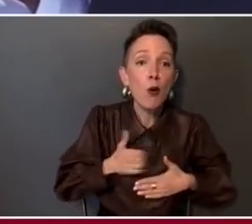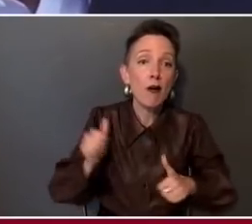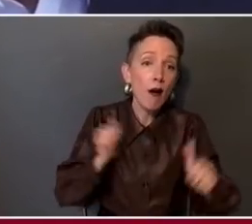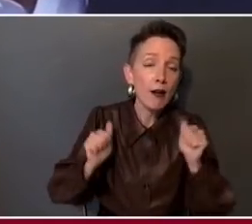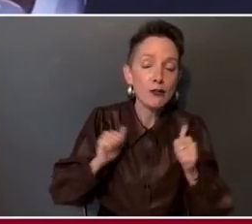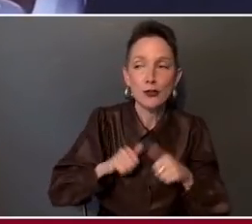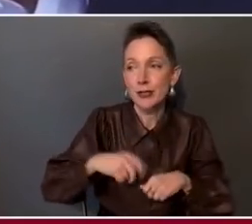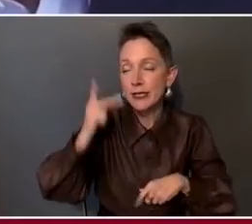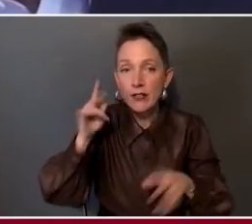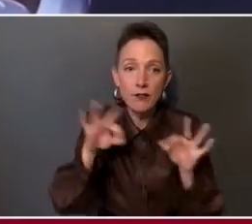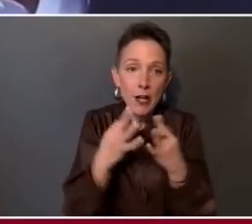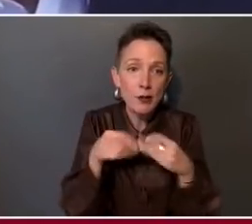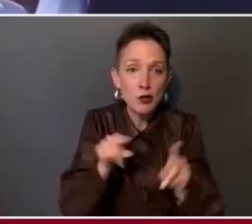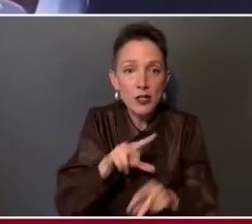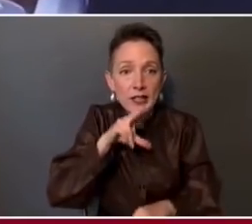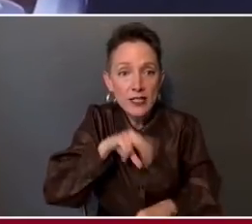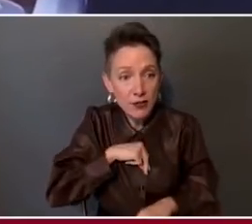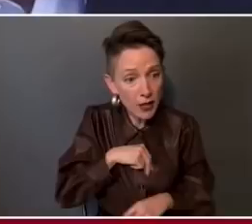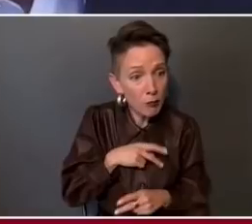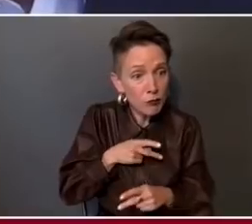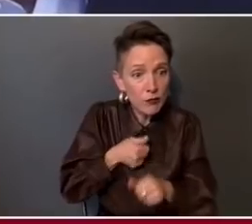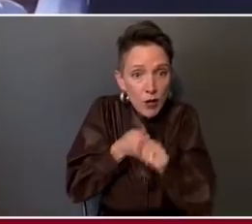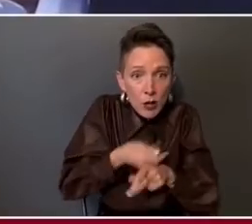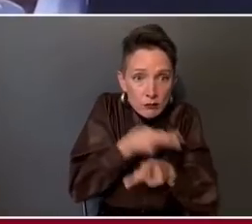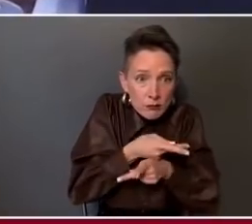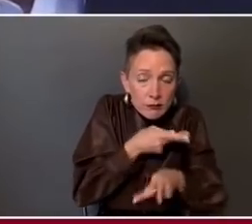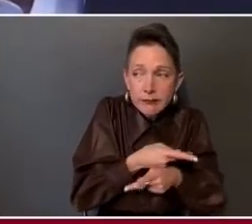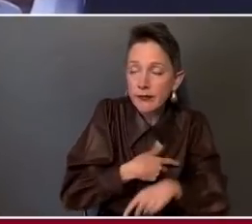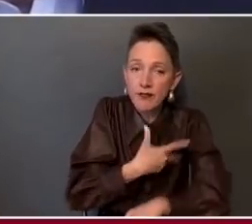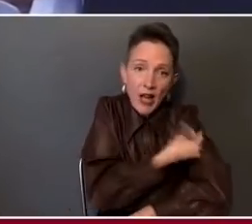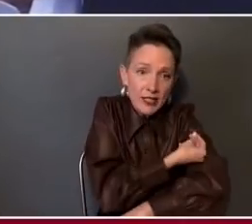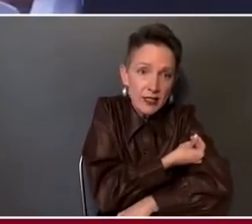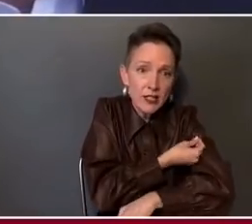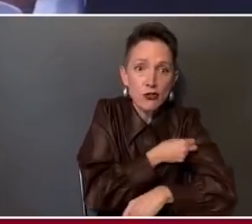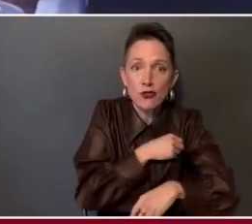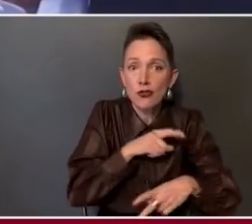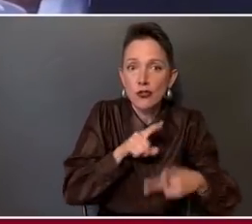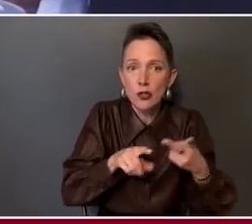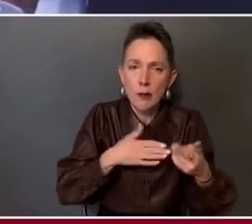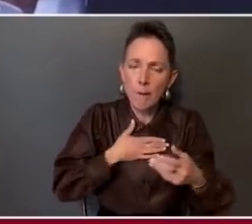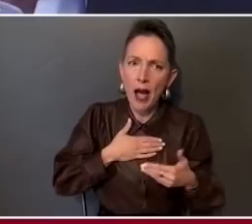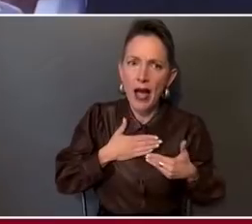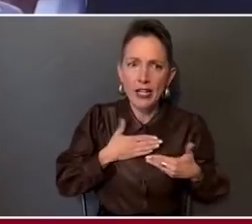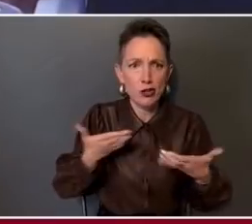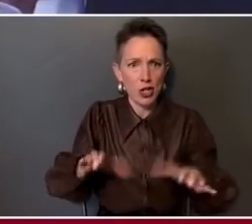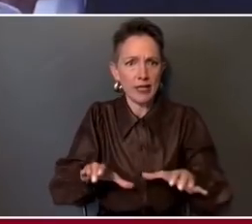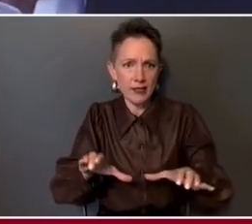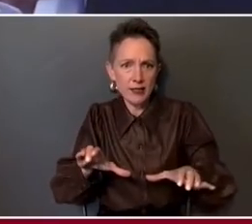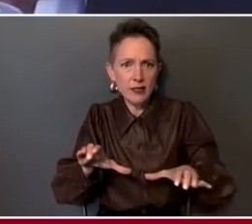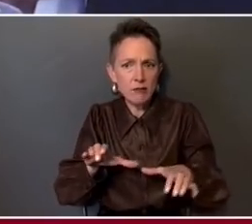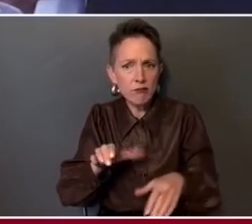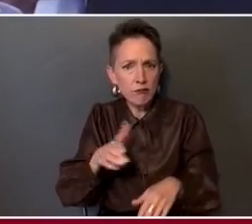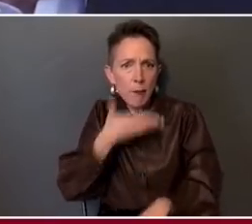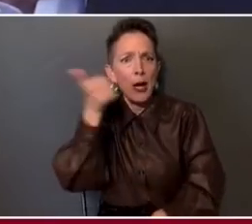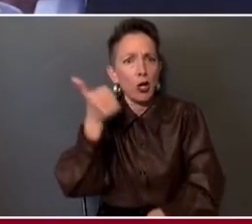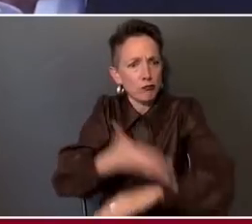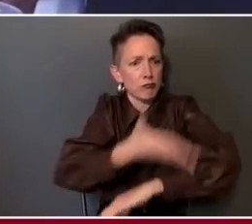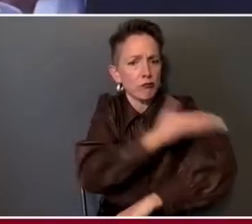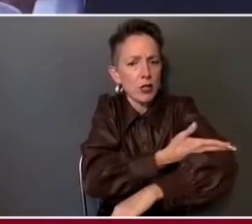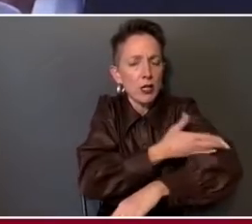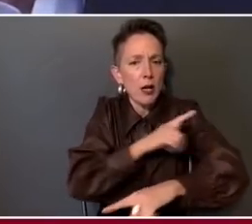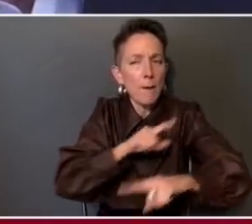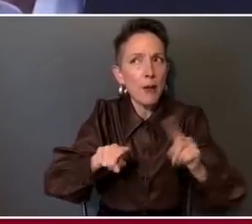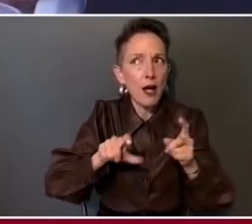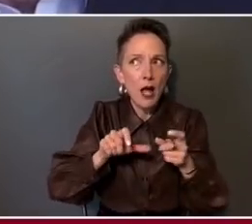Thanksgiving, and I'm taking precautions. I've been vaccinated. My odds are much, much better. But I want to know how to think about these